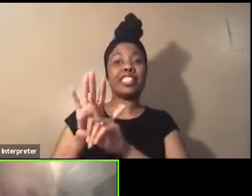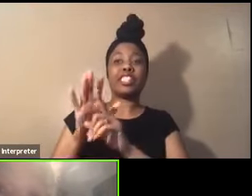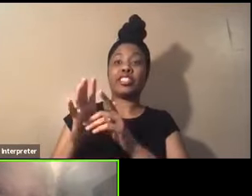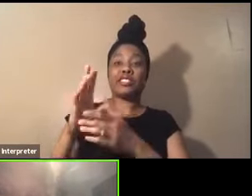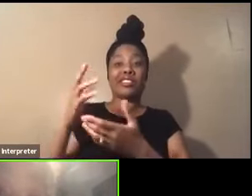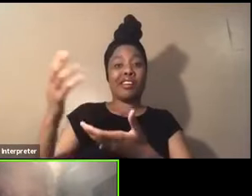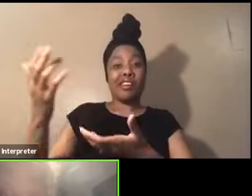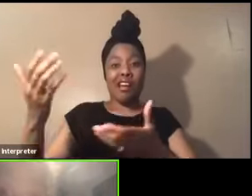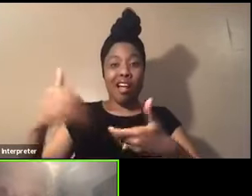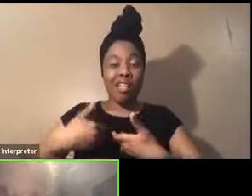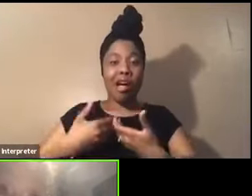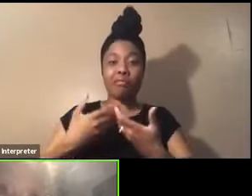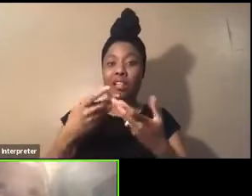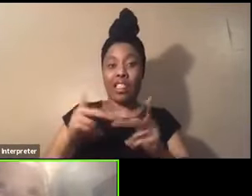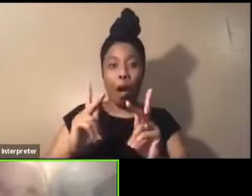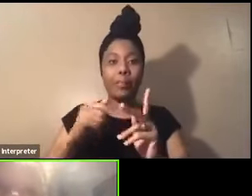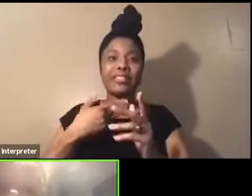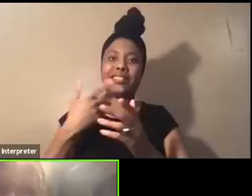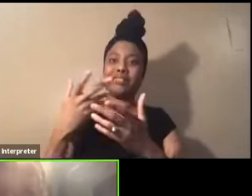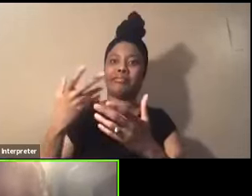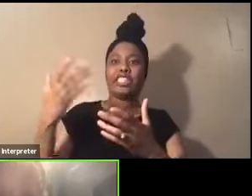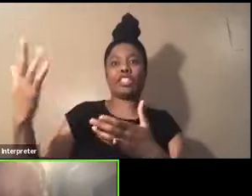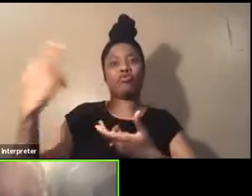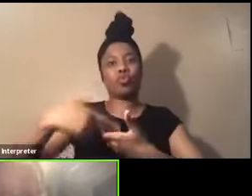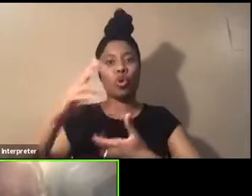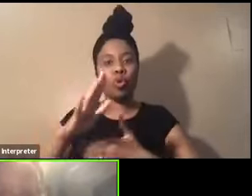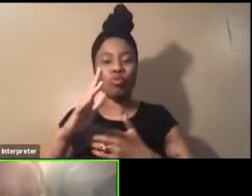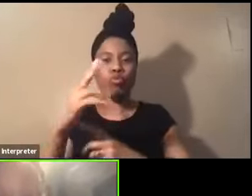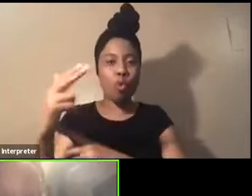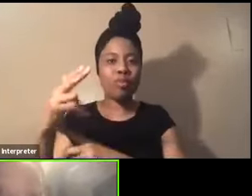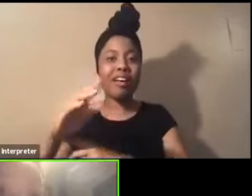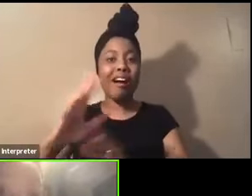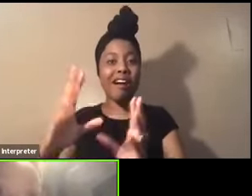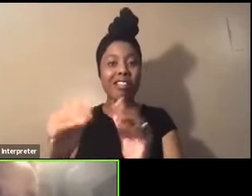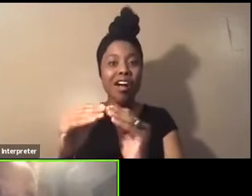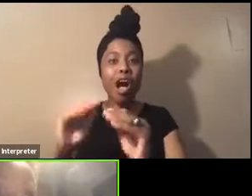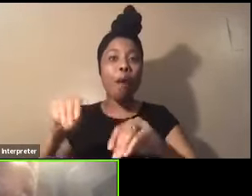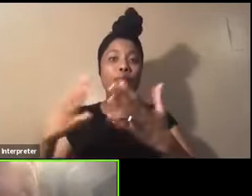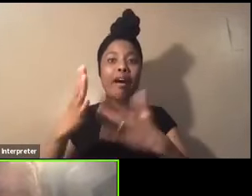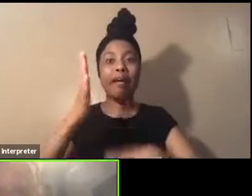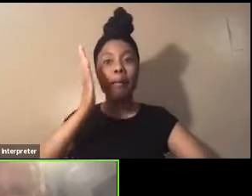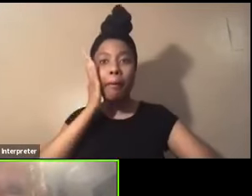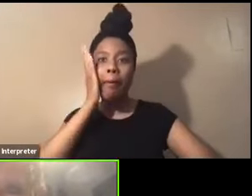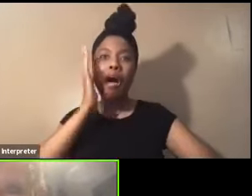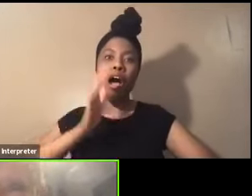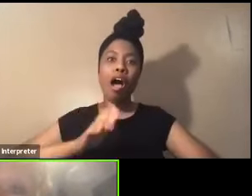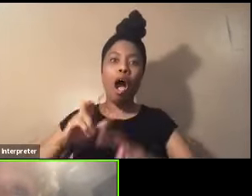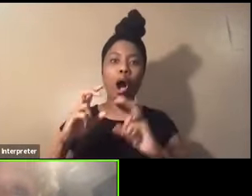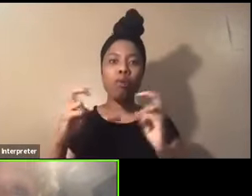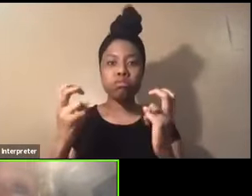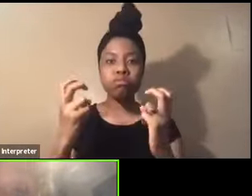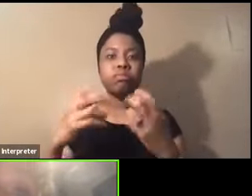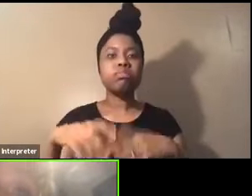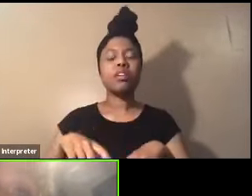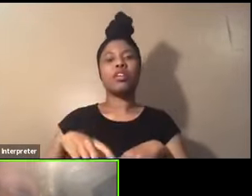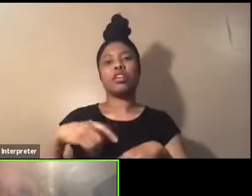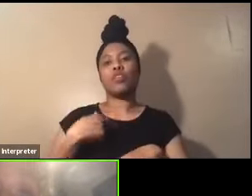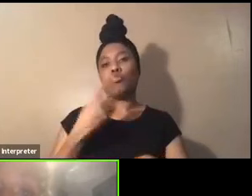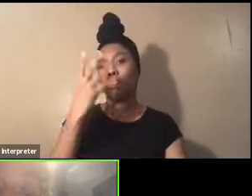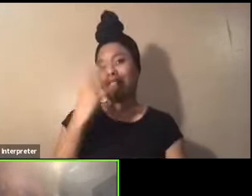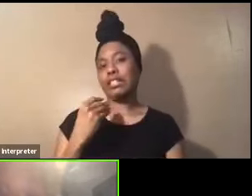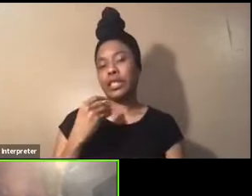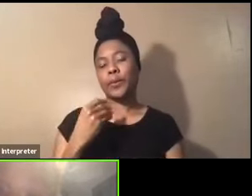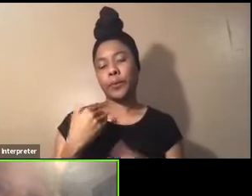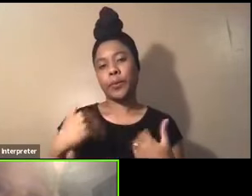the whole conference and, uh, provided that bed, that couch, that floor for me to sleep on.